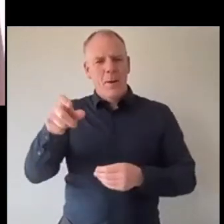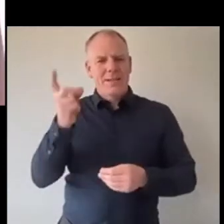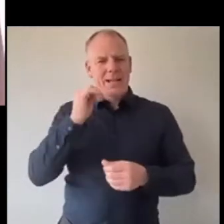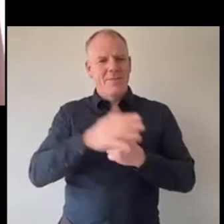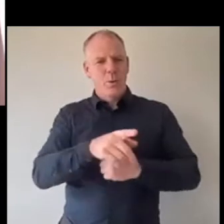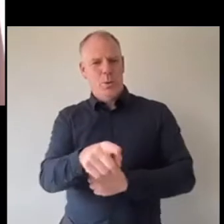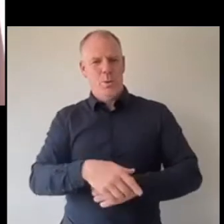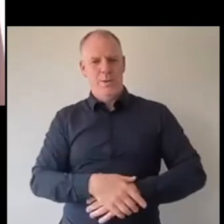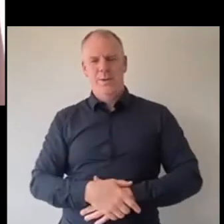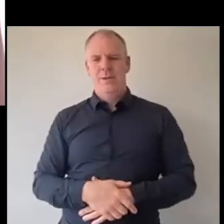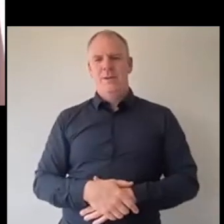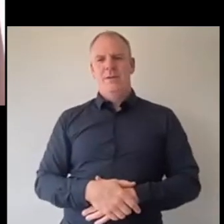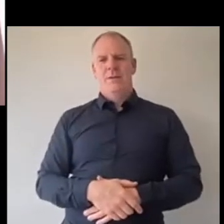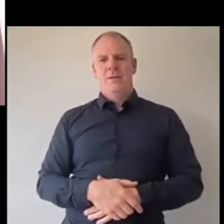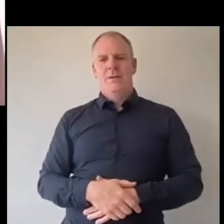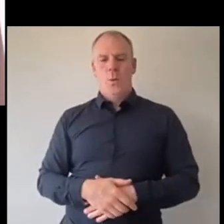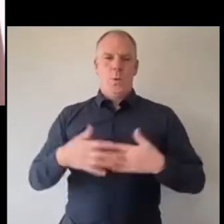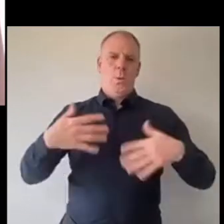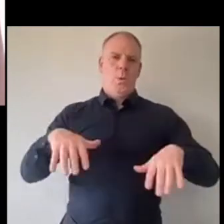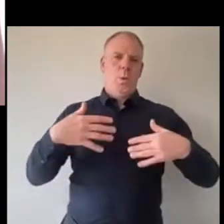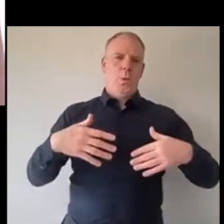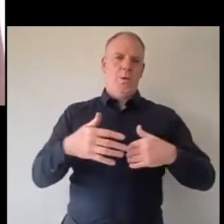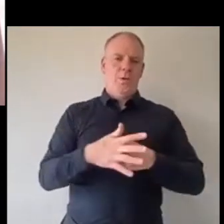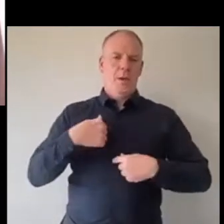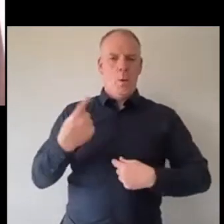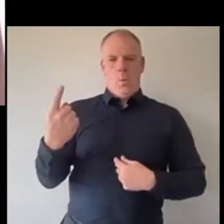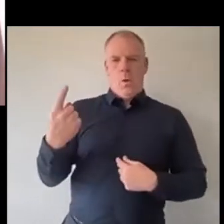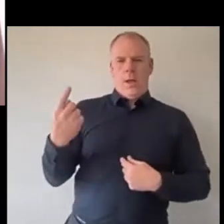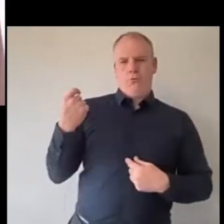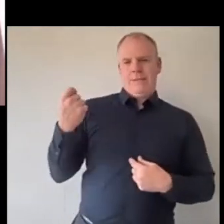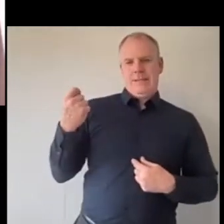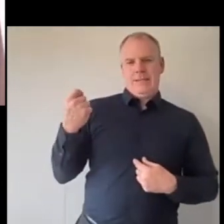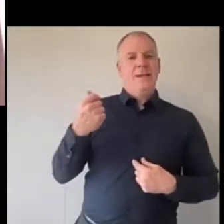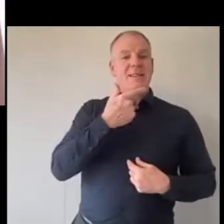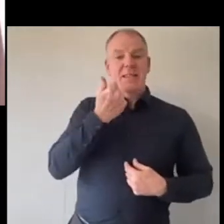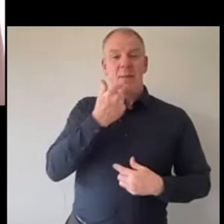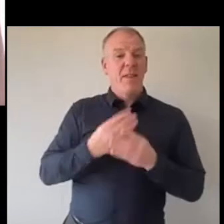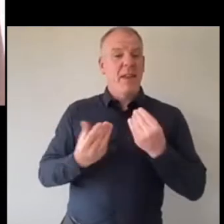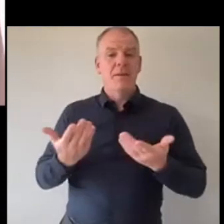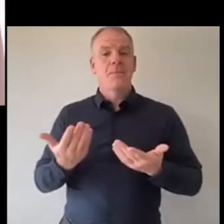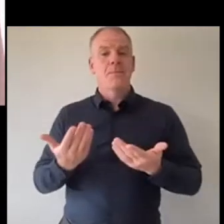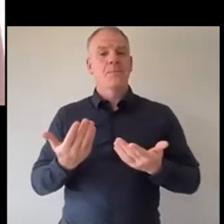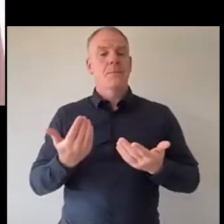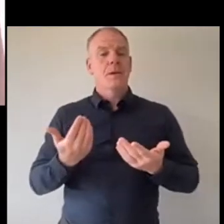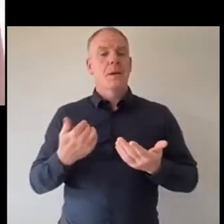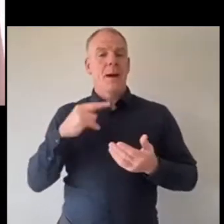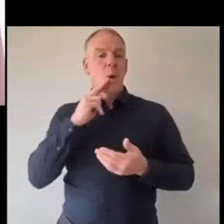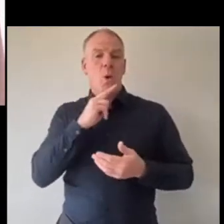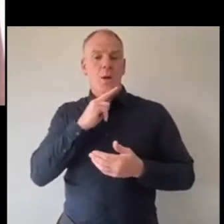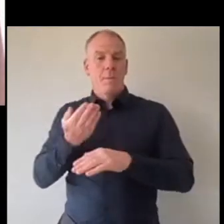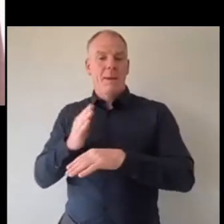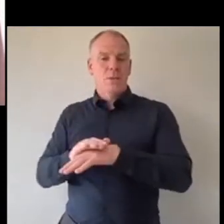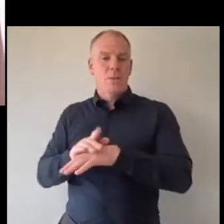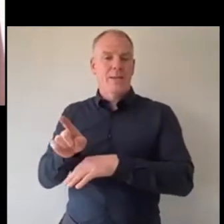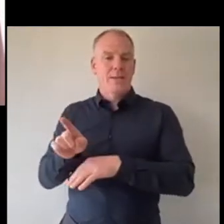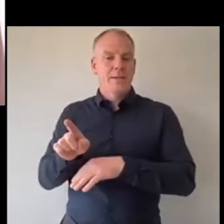I mean people have done amazing things for me but one that's really fresh and it was really simple was as I said when my uncle passed away he